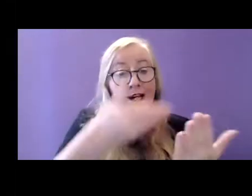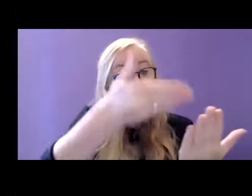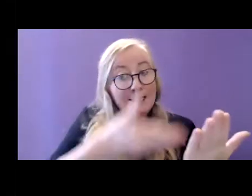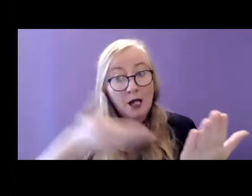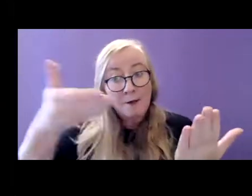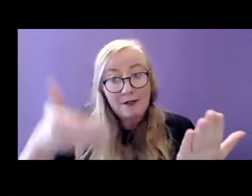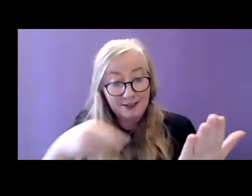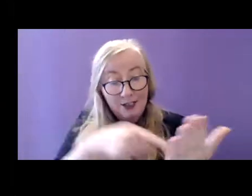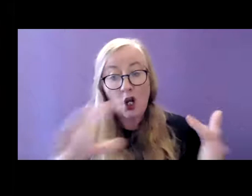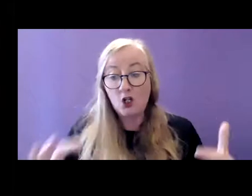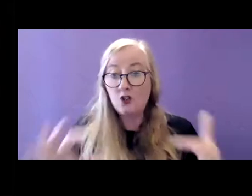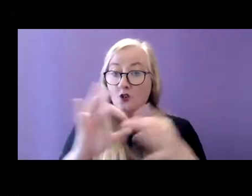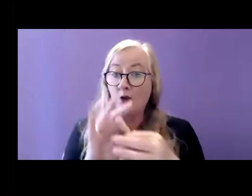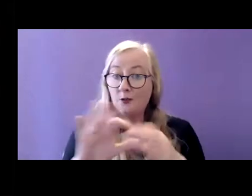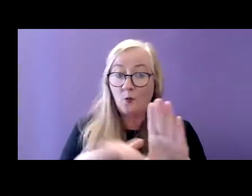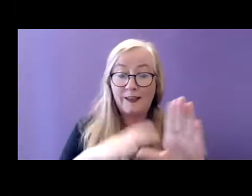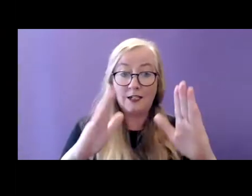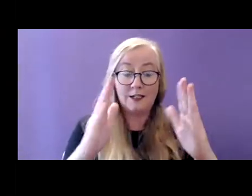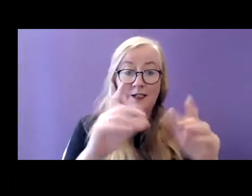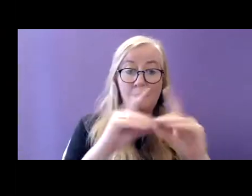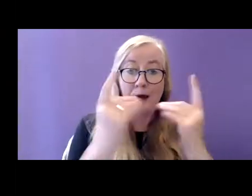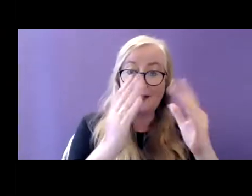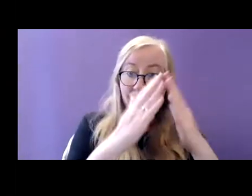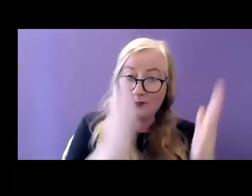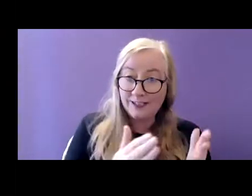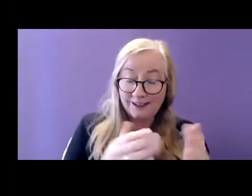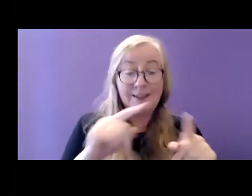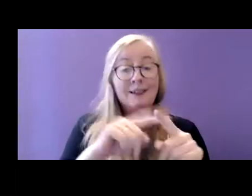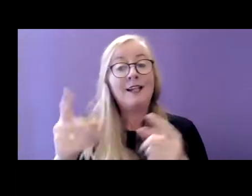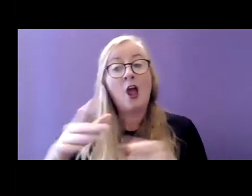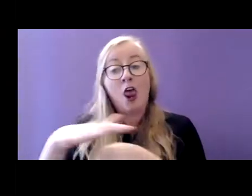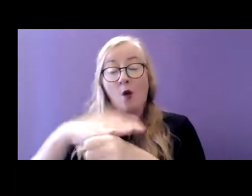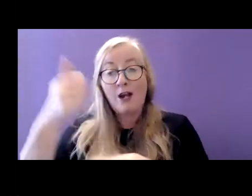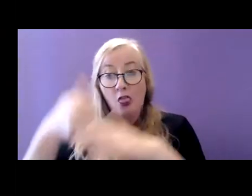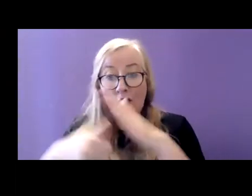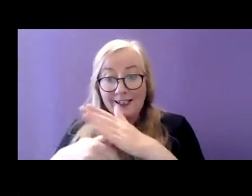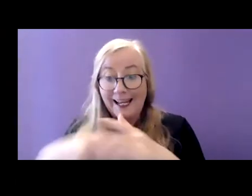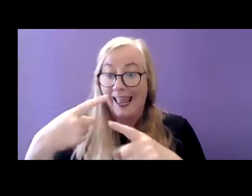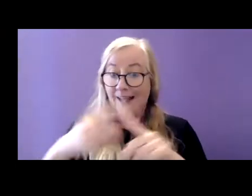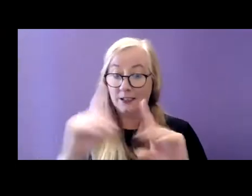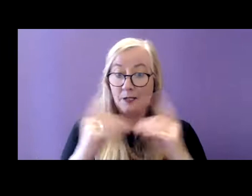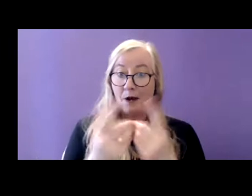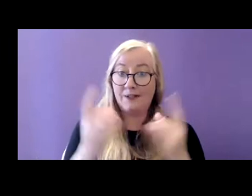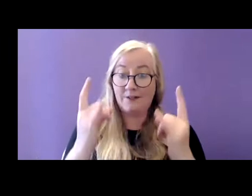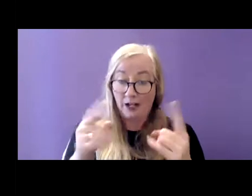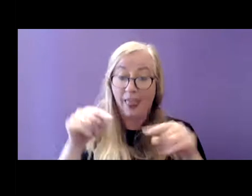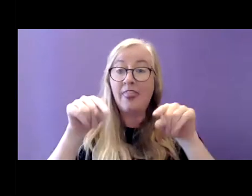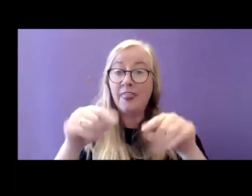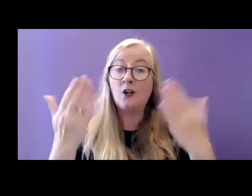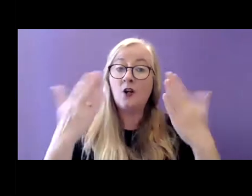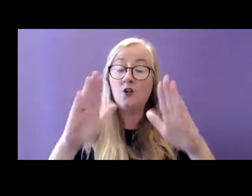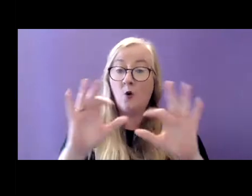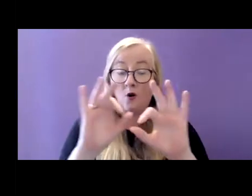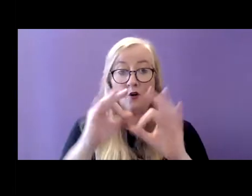joint publications of the Department of Housing, Local Government and Heritage, and the Department of Health, set out the government's broad